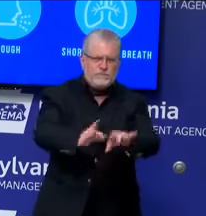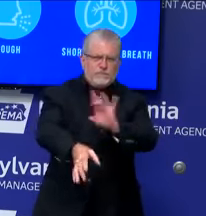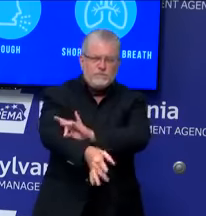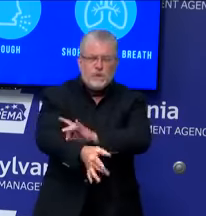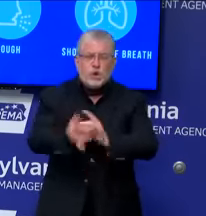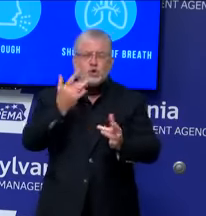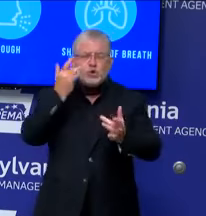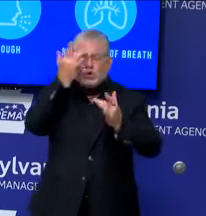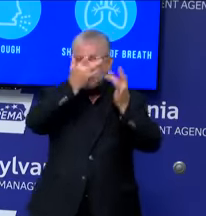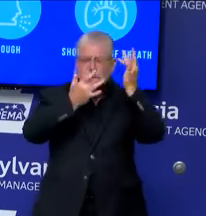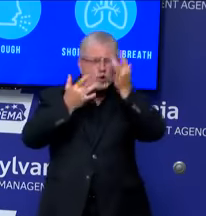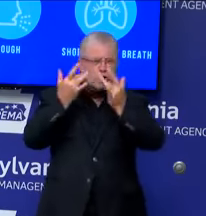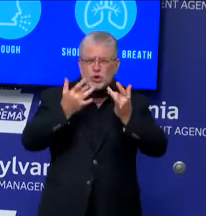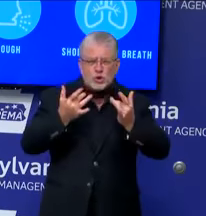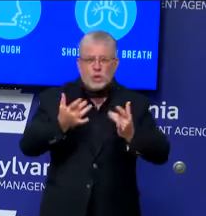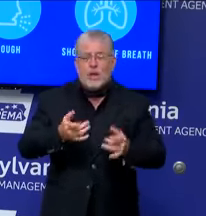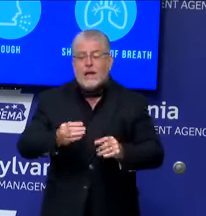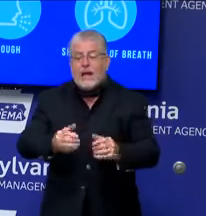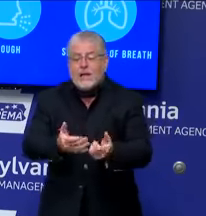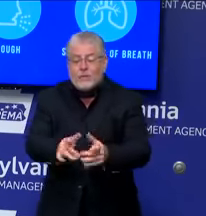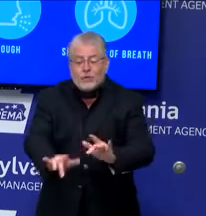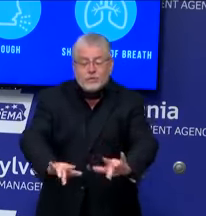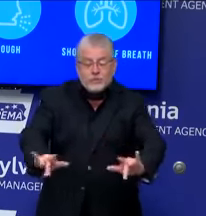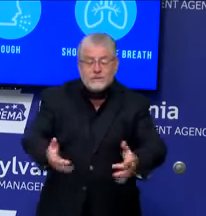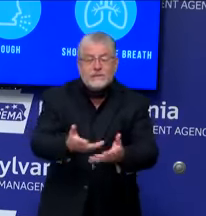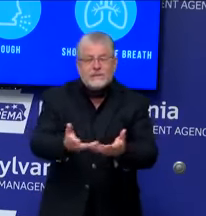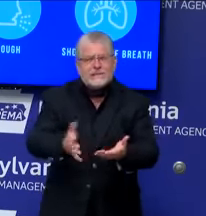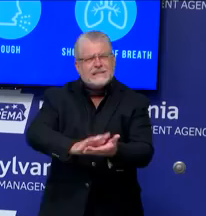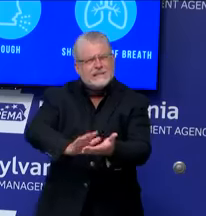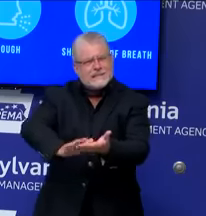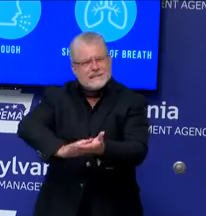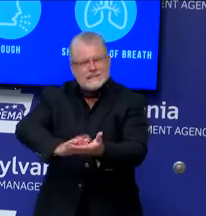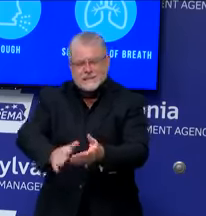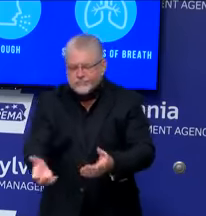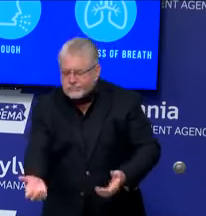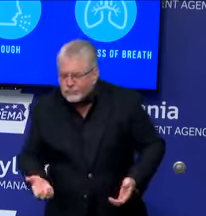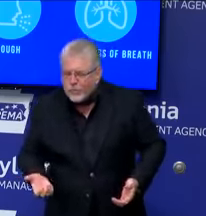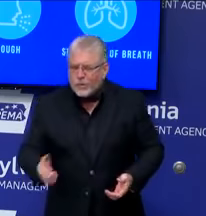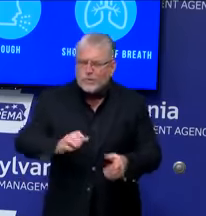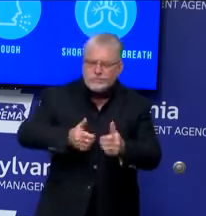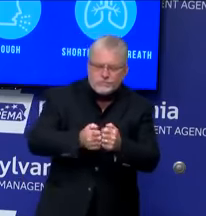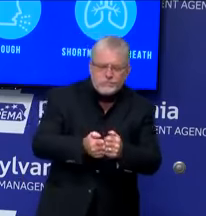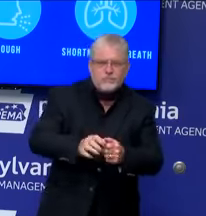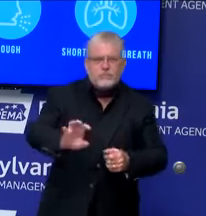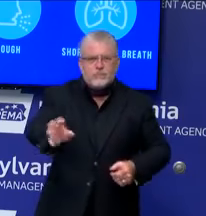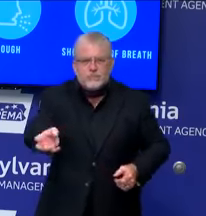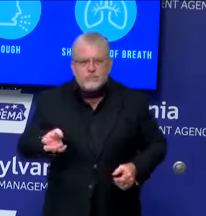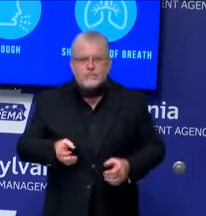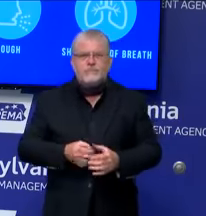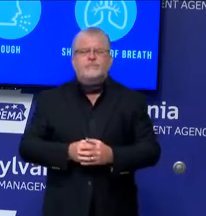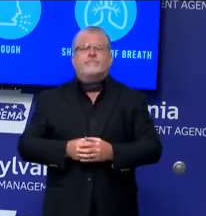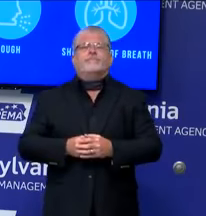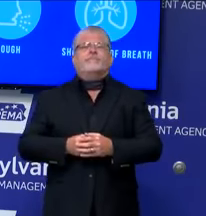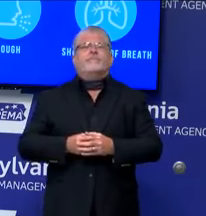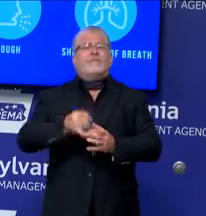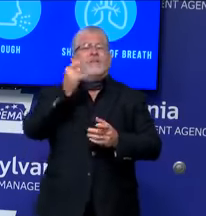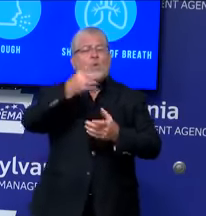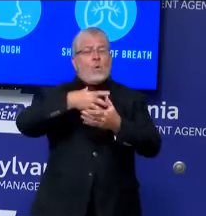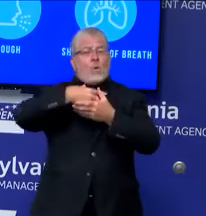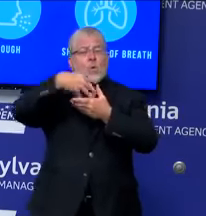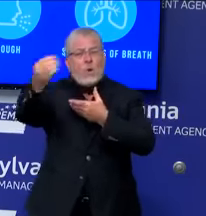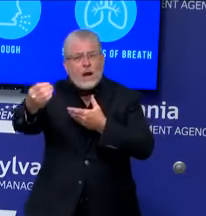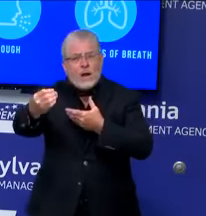Clean surfaces frequently. And if you're going outside in public, whether you're indoors or outdoors,